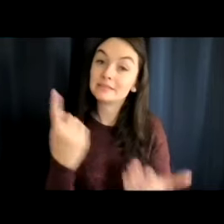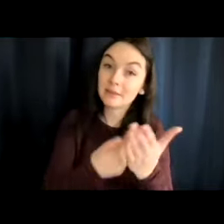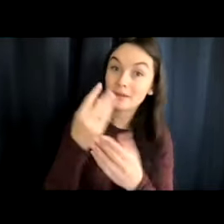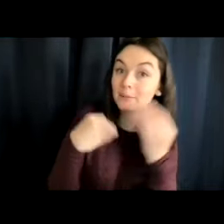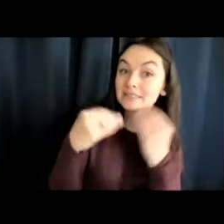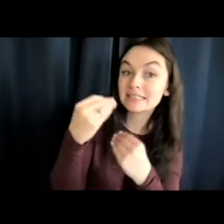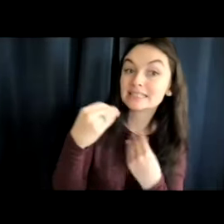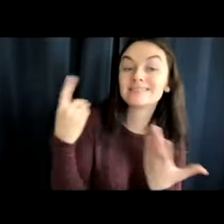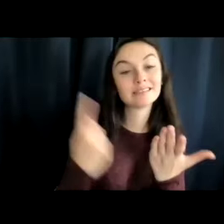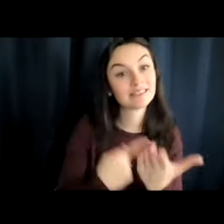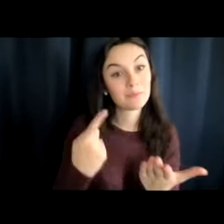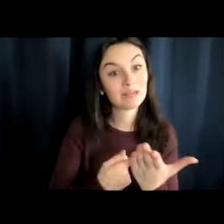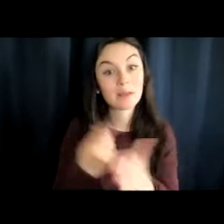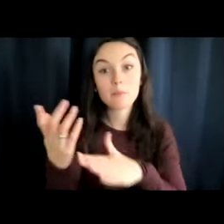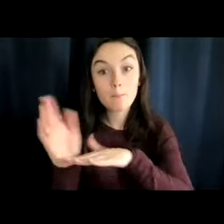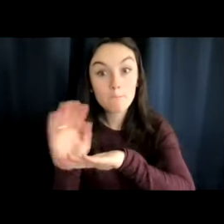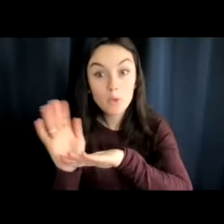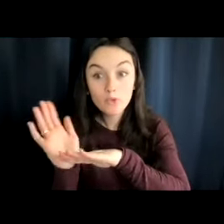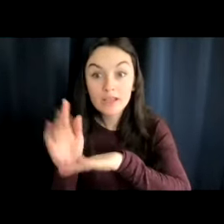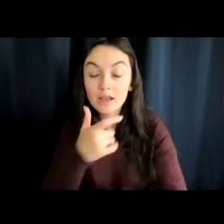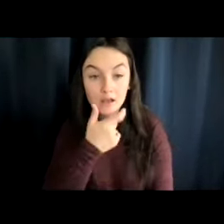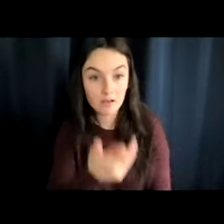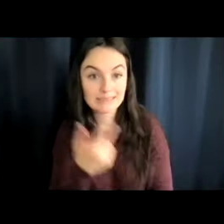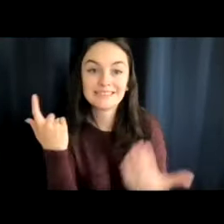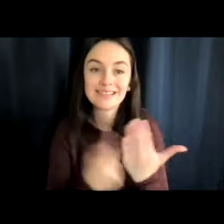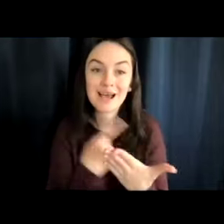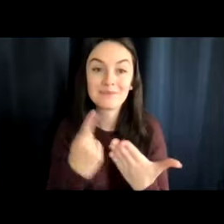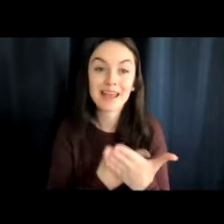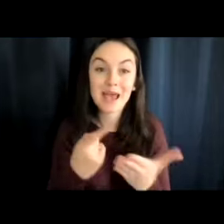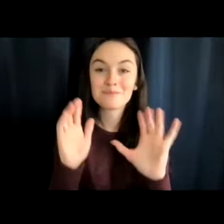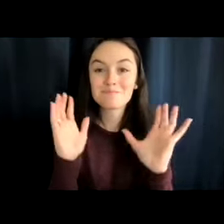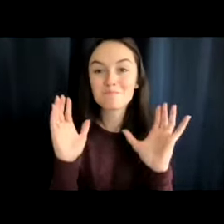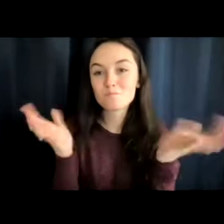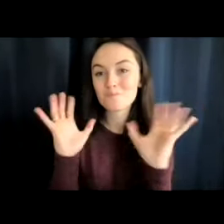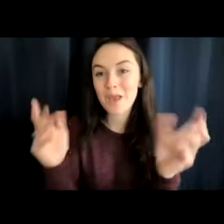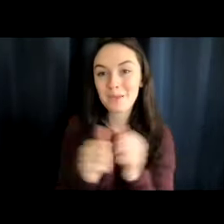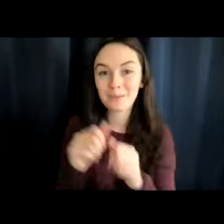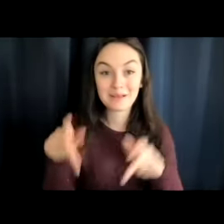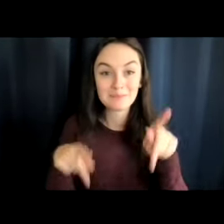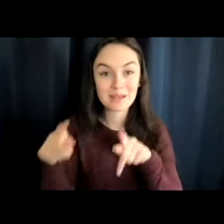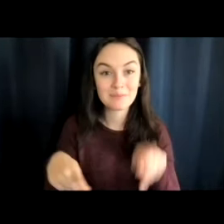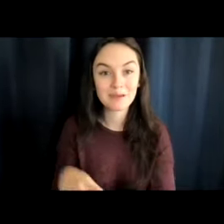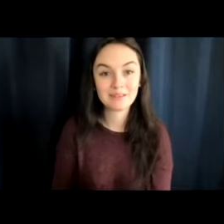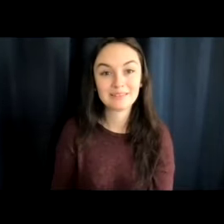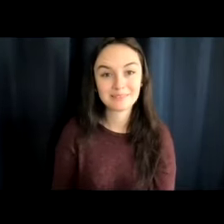Sometimes there's a movie to watch. Sometimes there are people to talk to. Peek-a-boo!